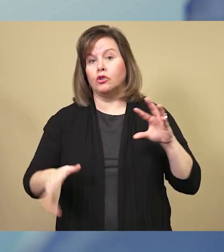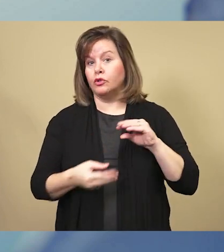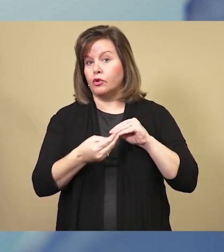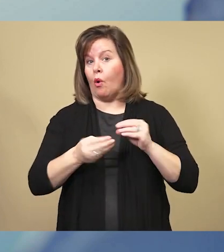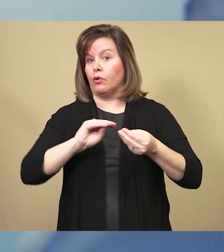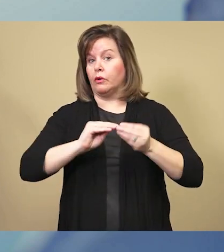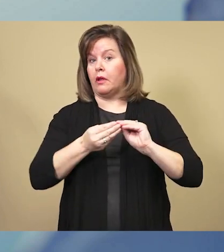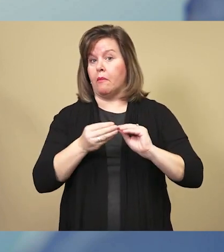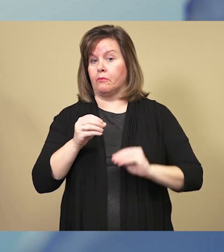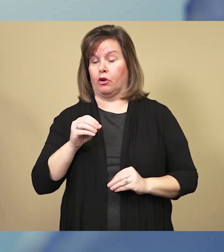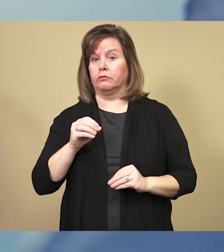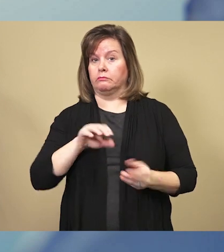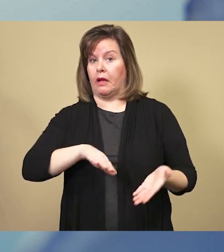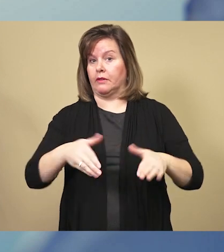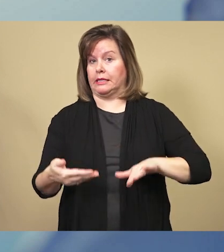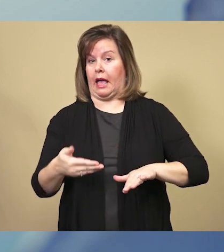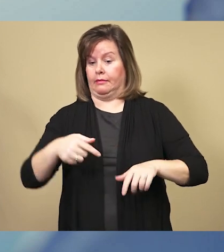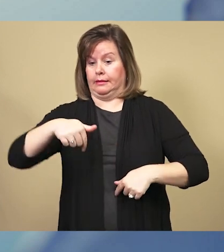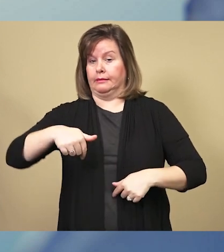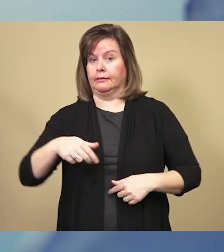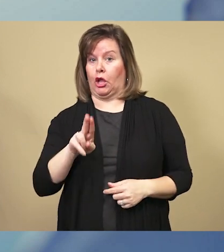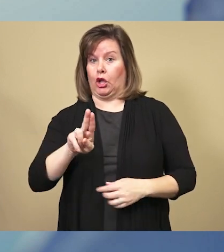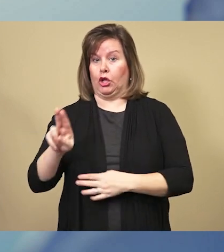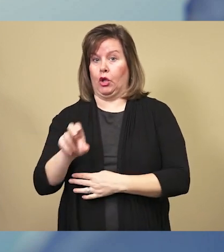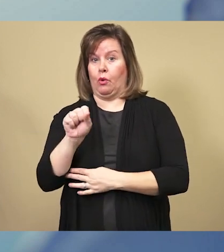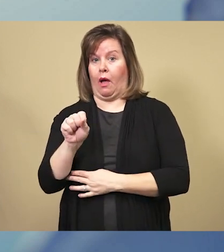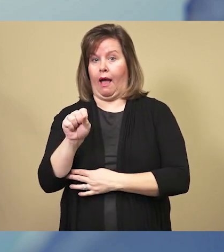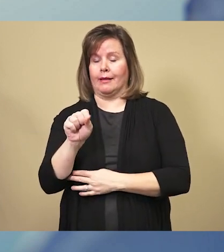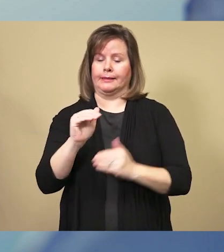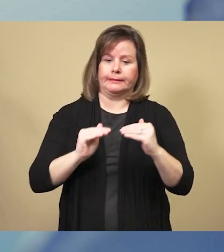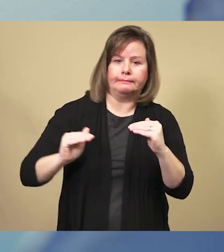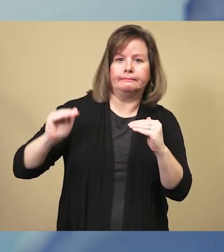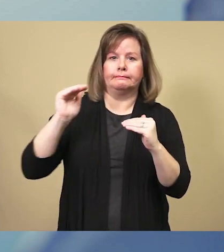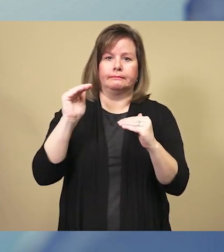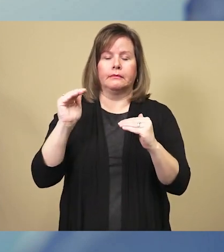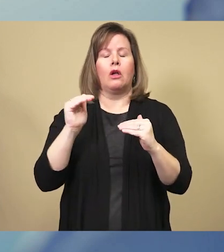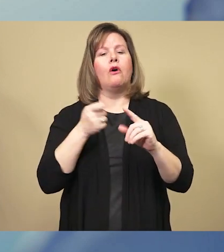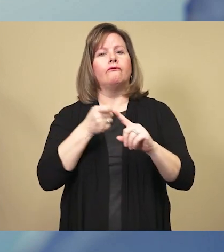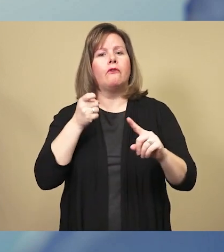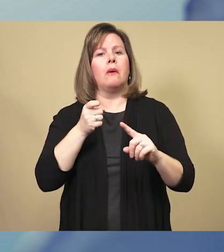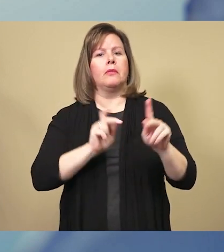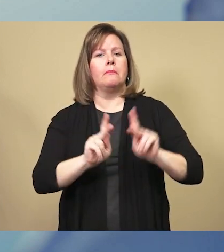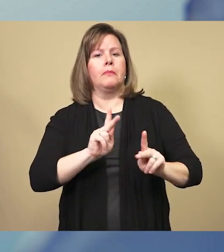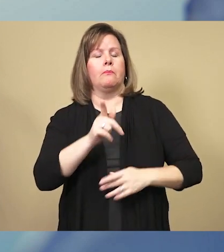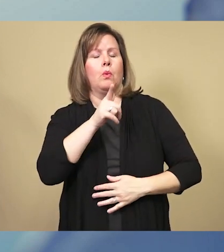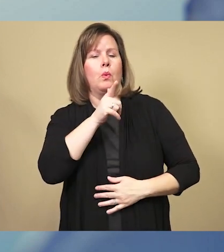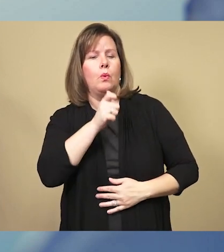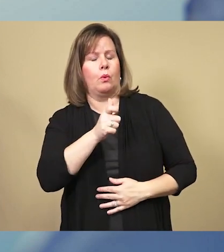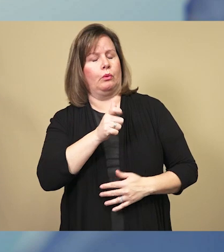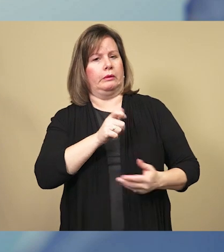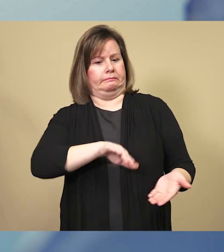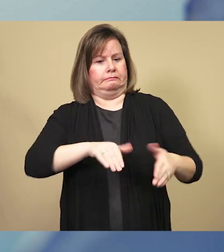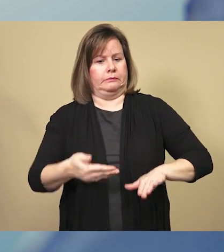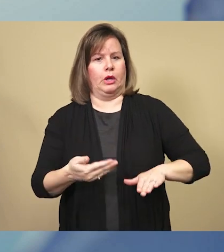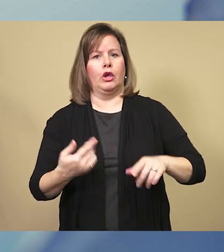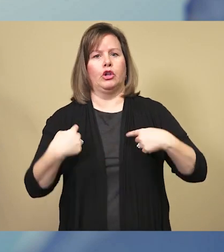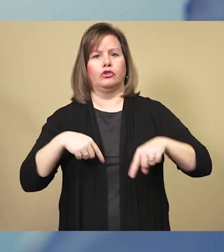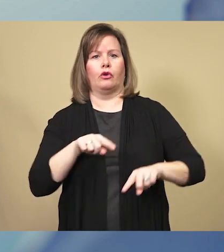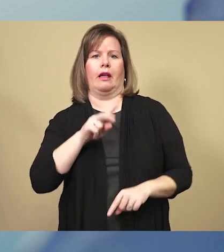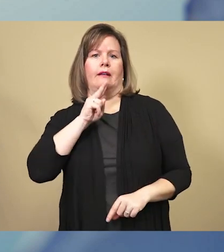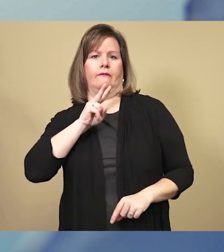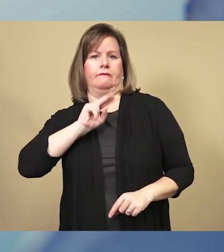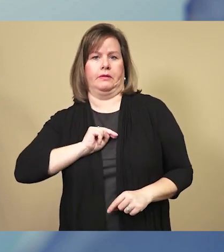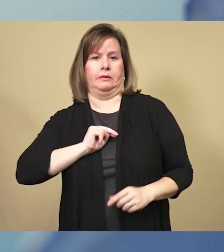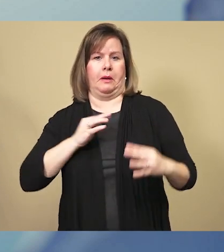in the U.S. surpassed now the total number of American deaths in Vietnam. So this is a very serious